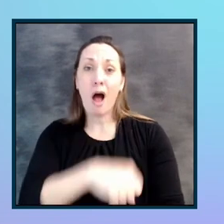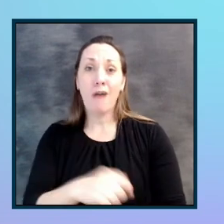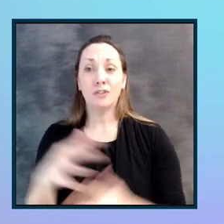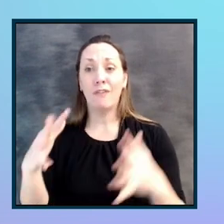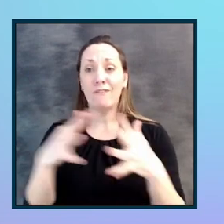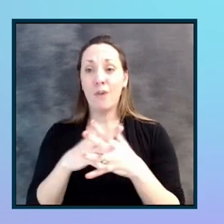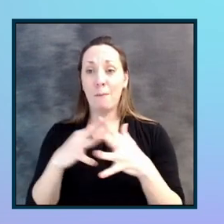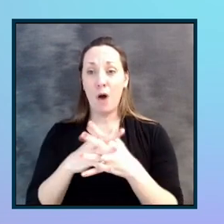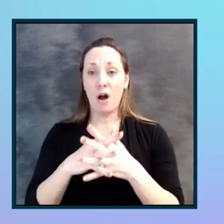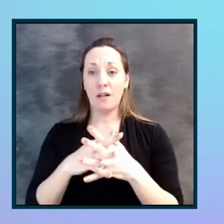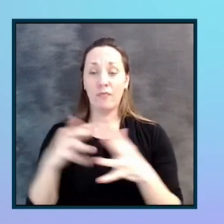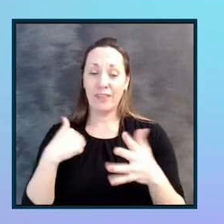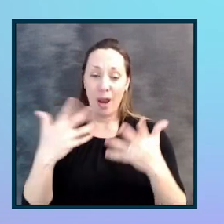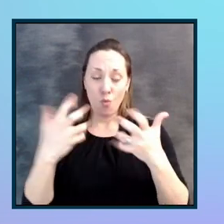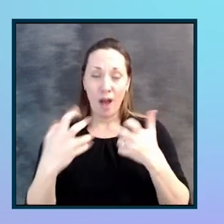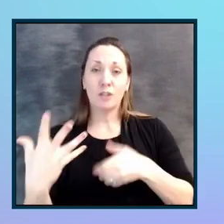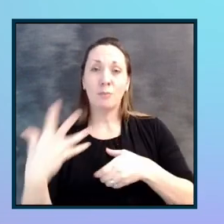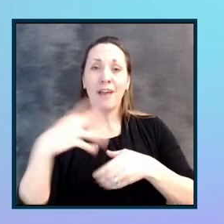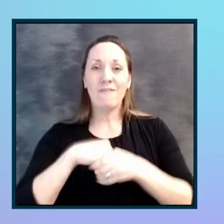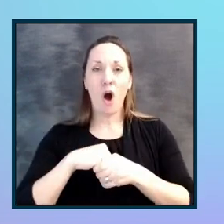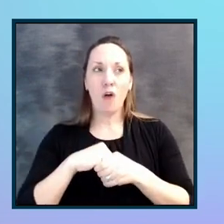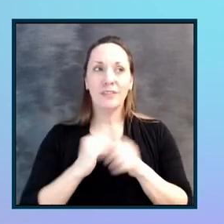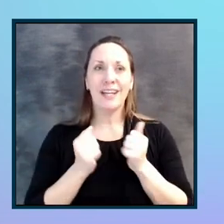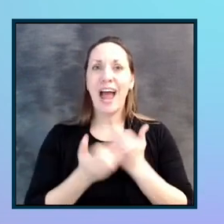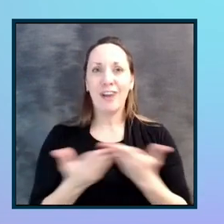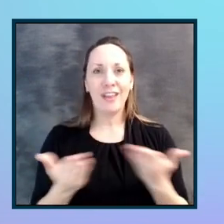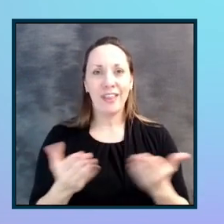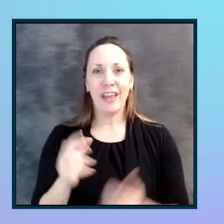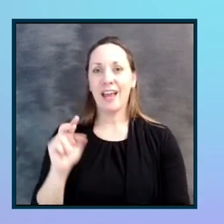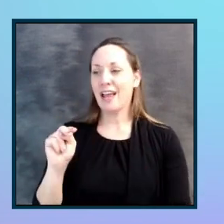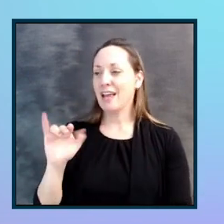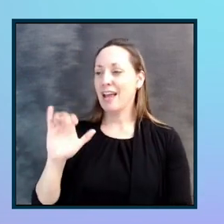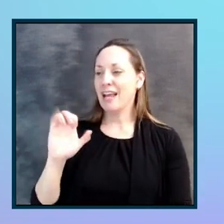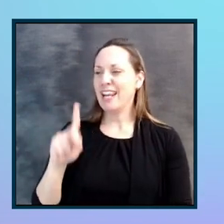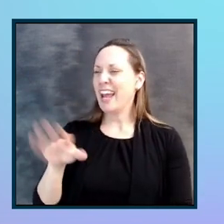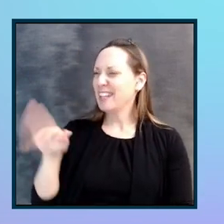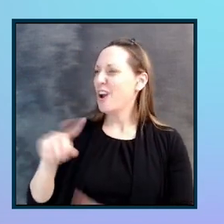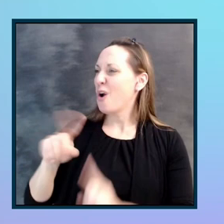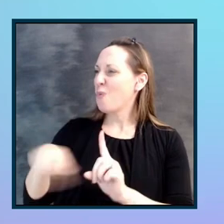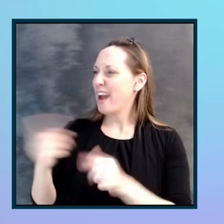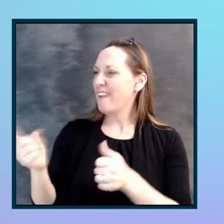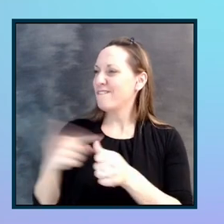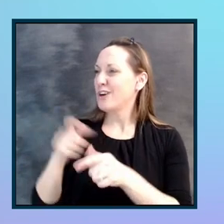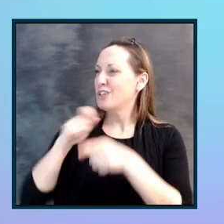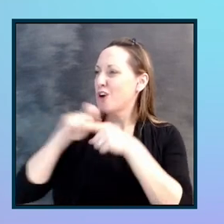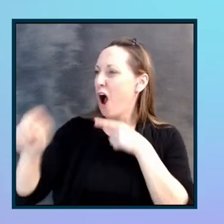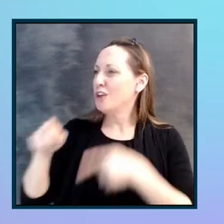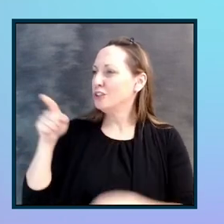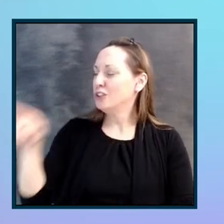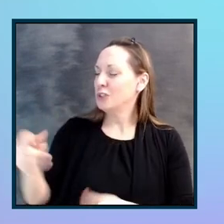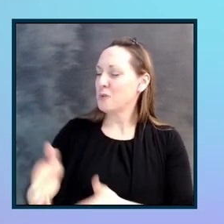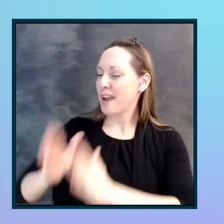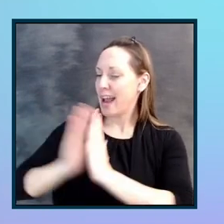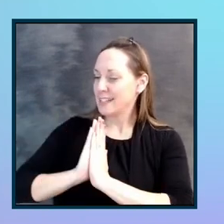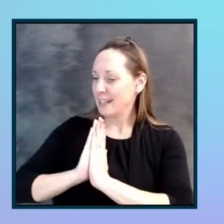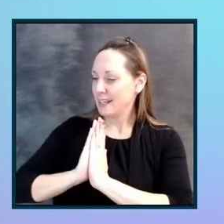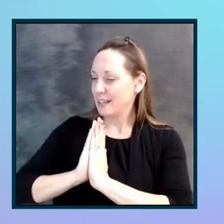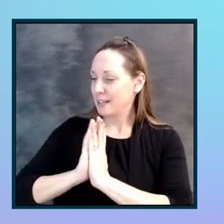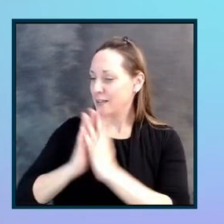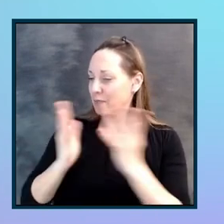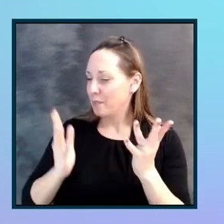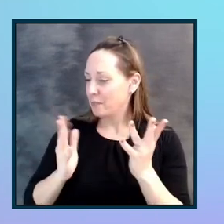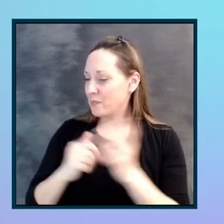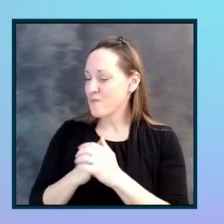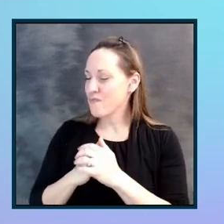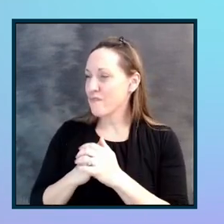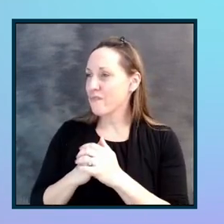to be involved in everything. And Nick, when I first called you asking, uh, you